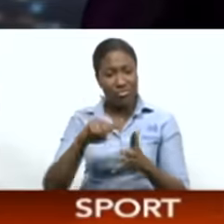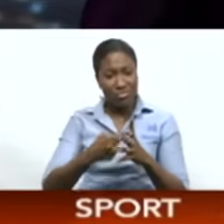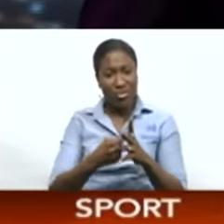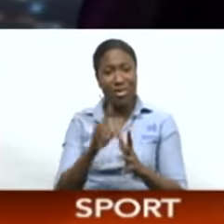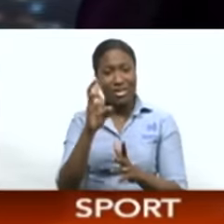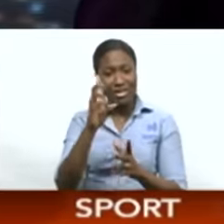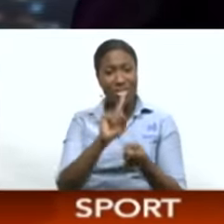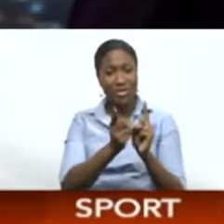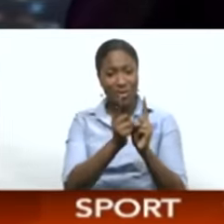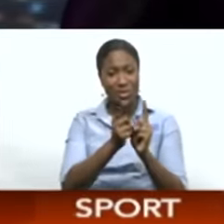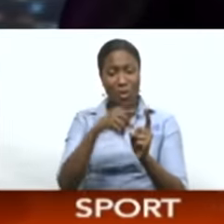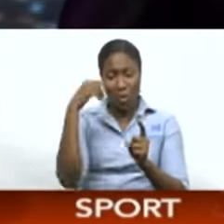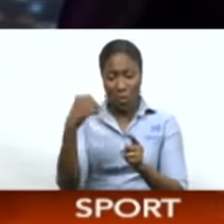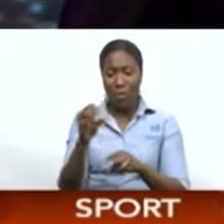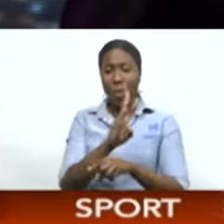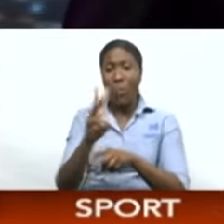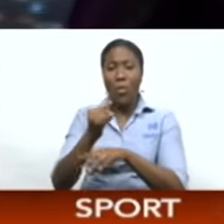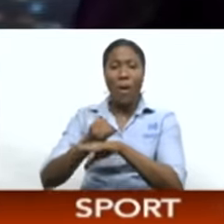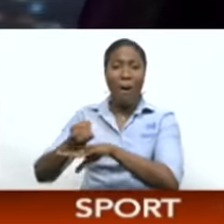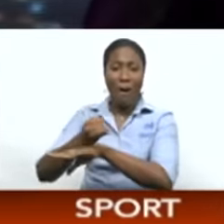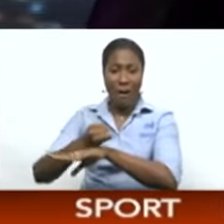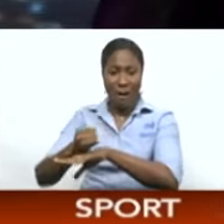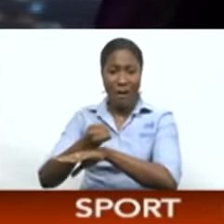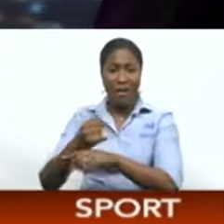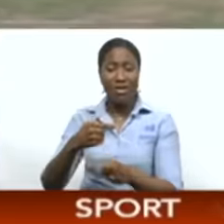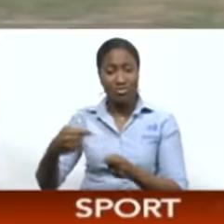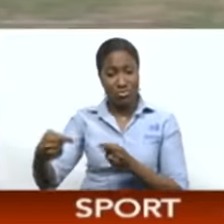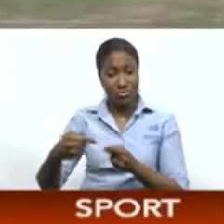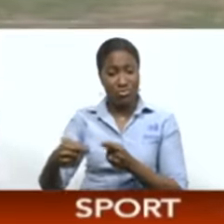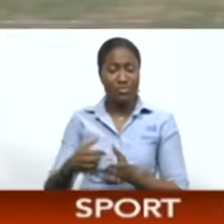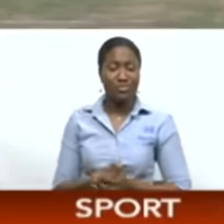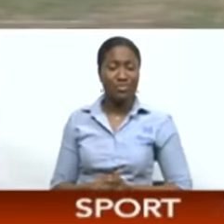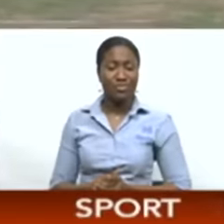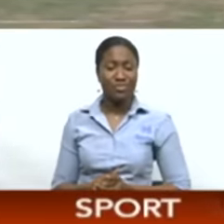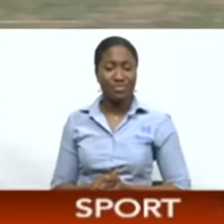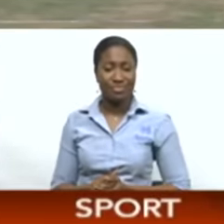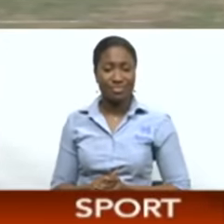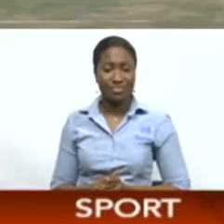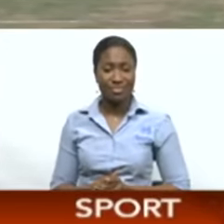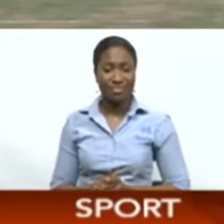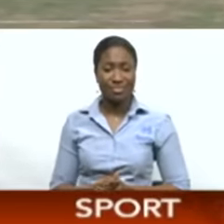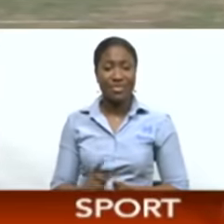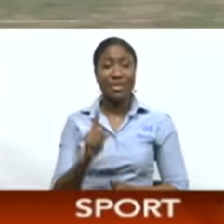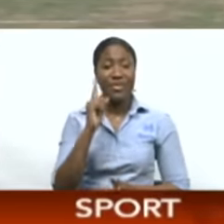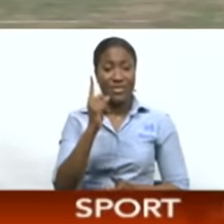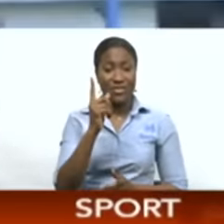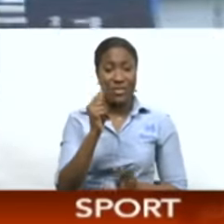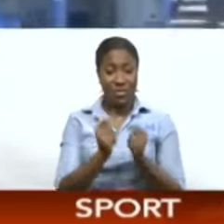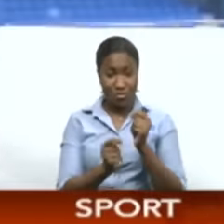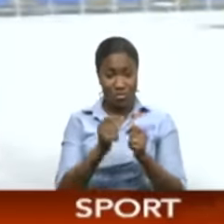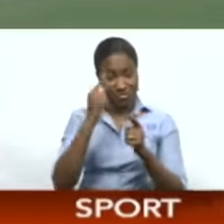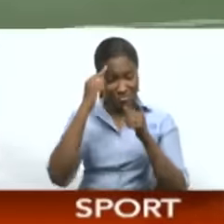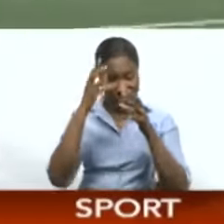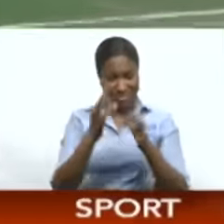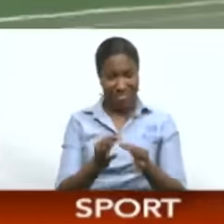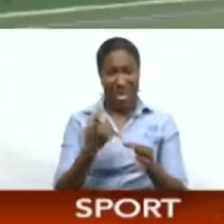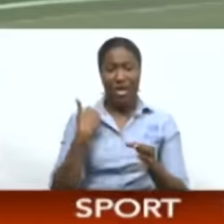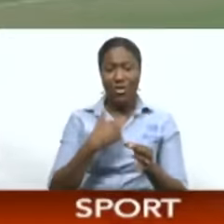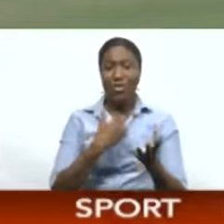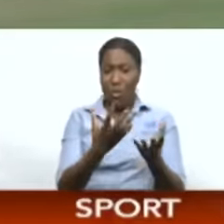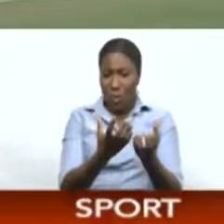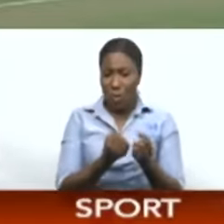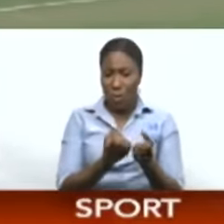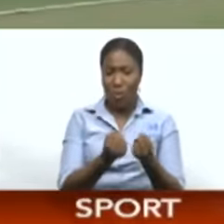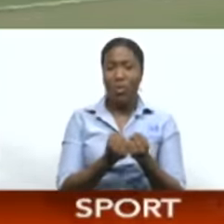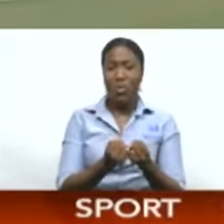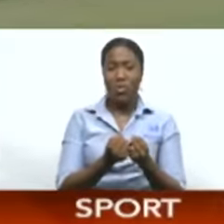-wicket win over the Windward Islands at the Queens Park Oval. Fielding first, the Red Force was soon reminded of the quality within the